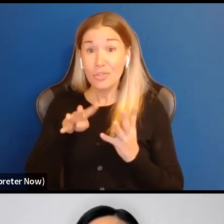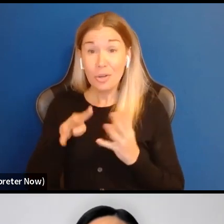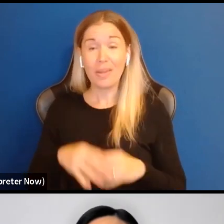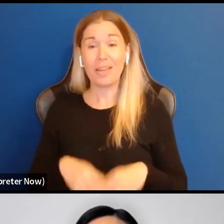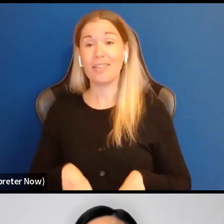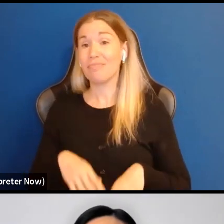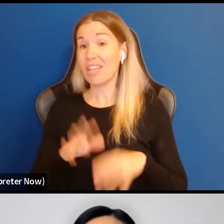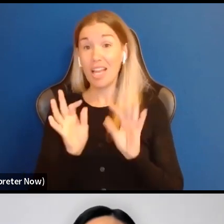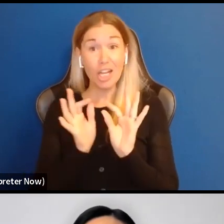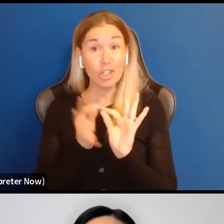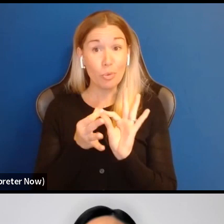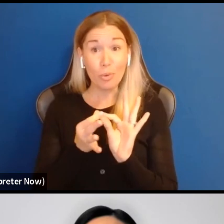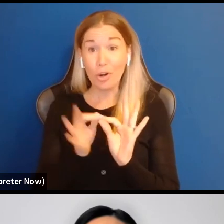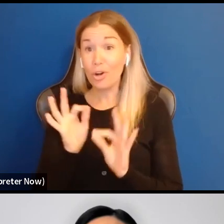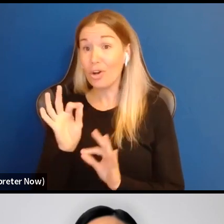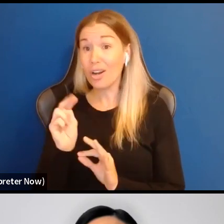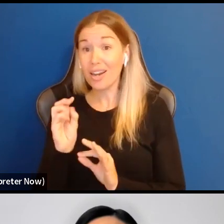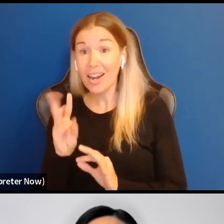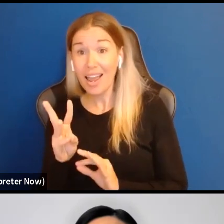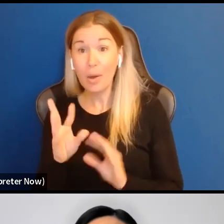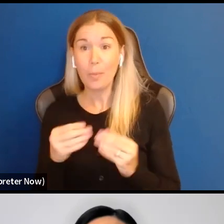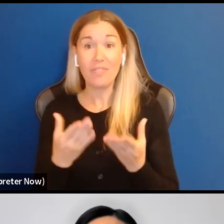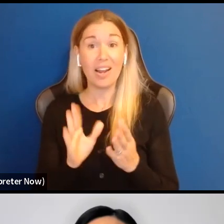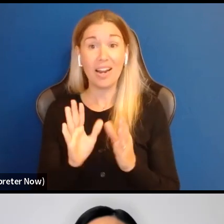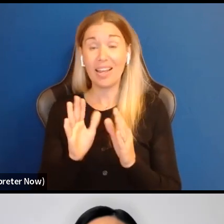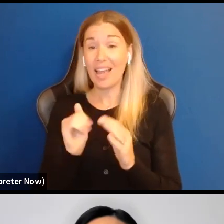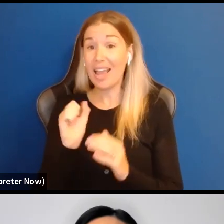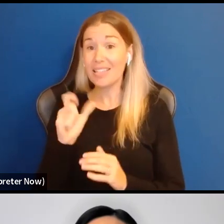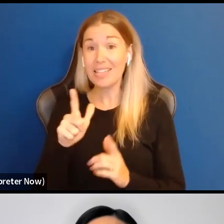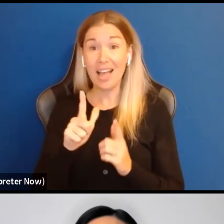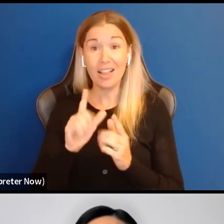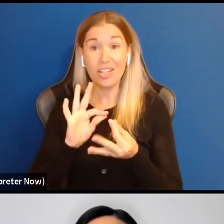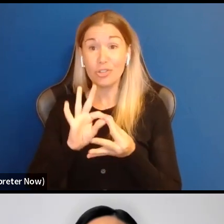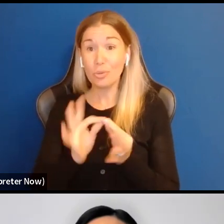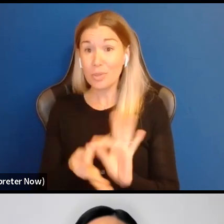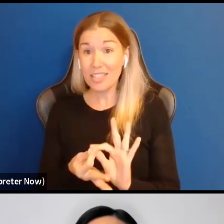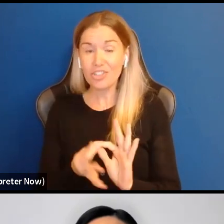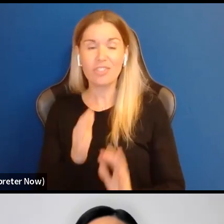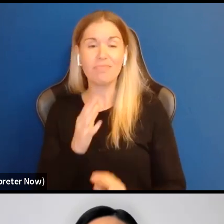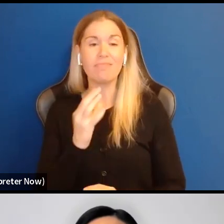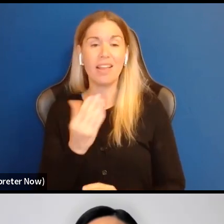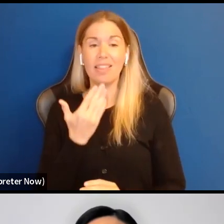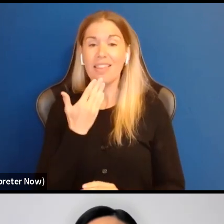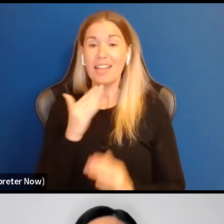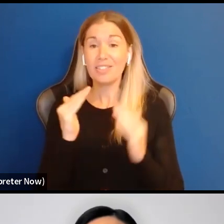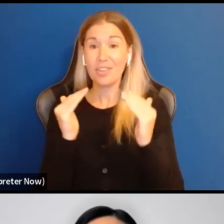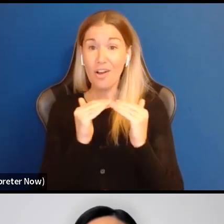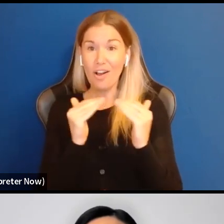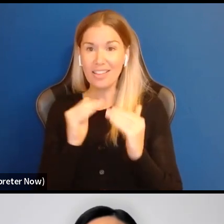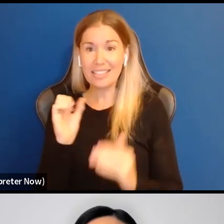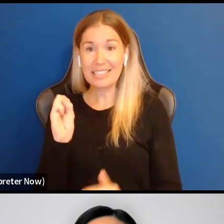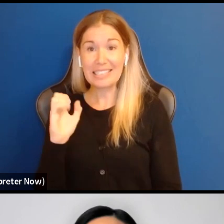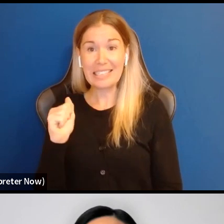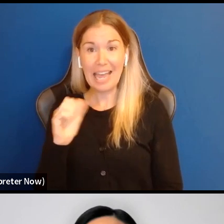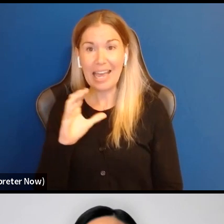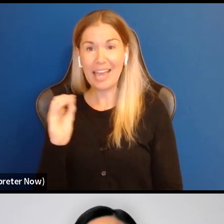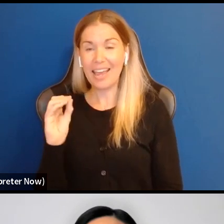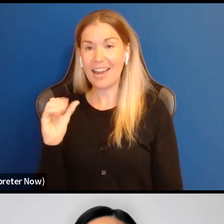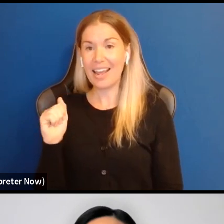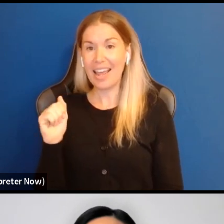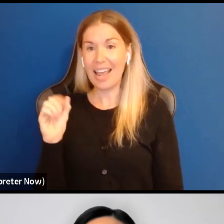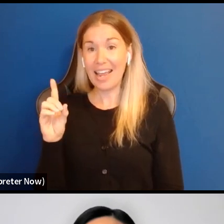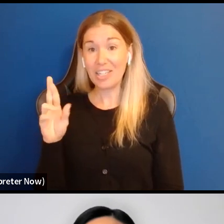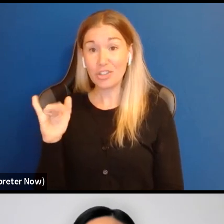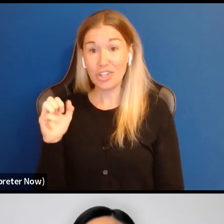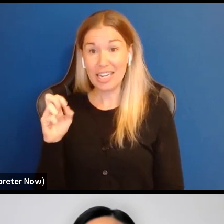for providing, um, ASL interpretation. Um, and thank my colleagues, uh, say, and Adrian and,